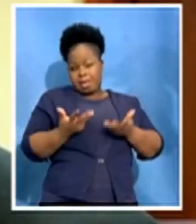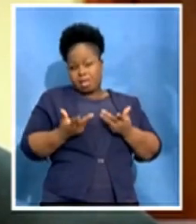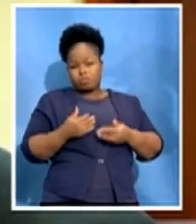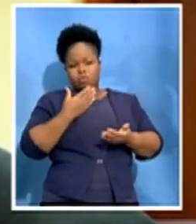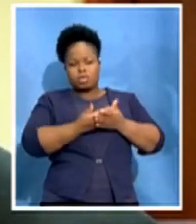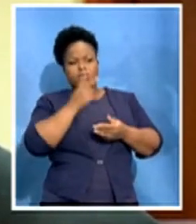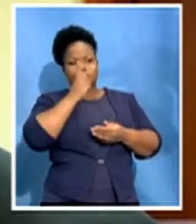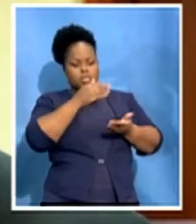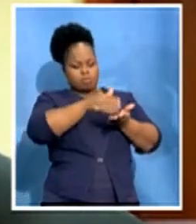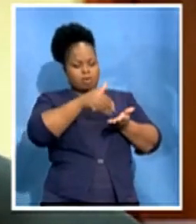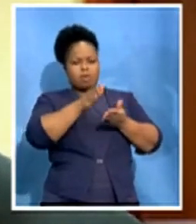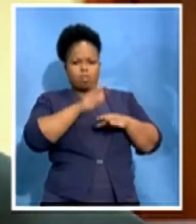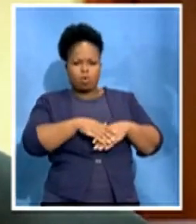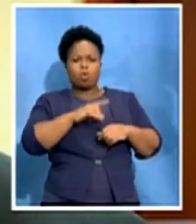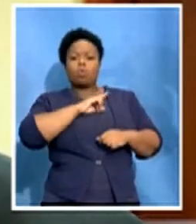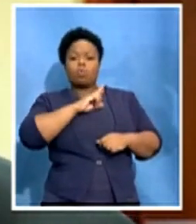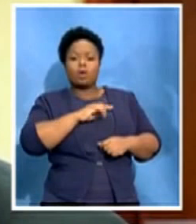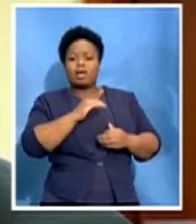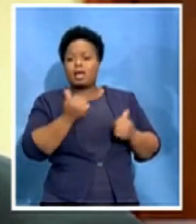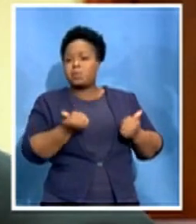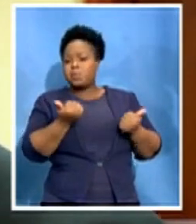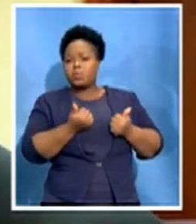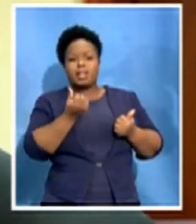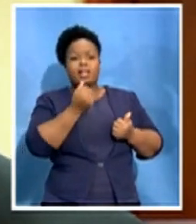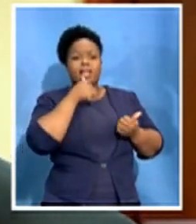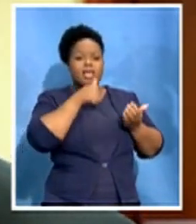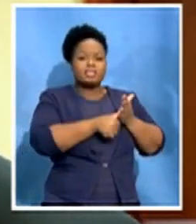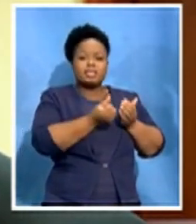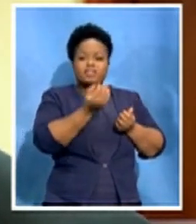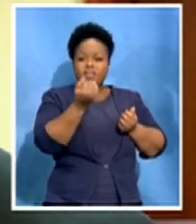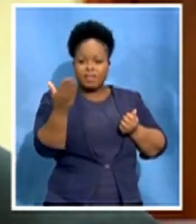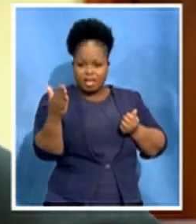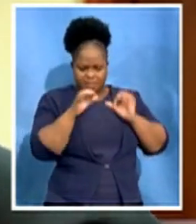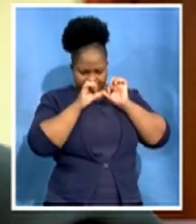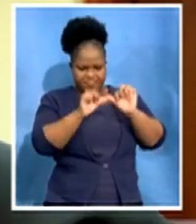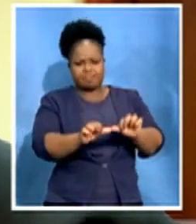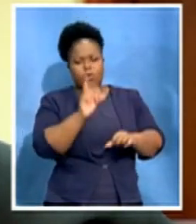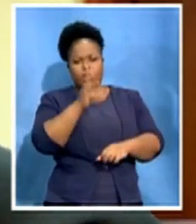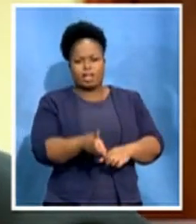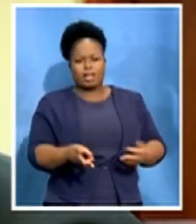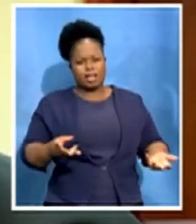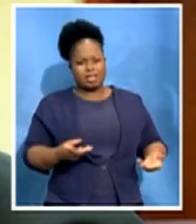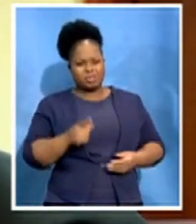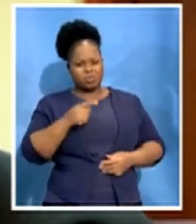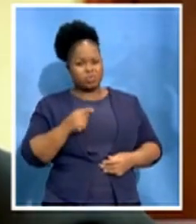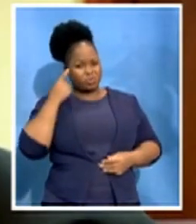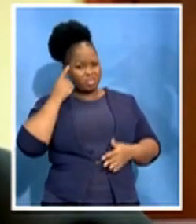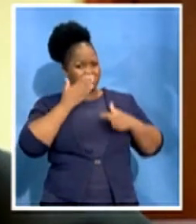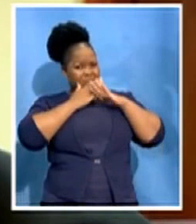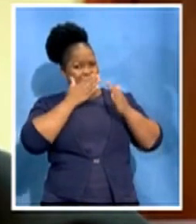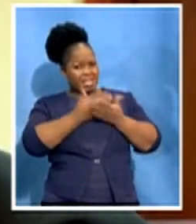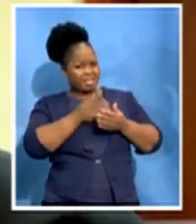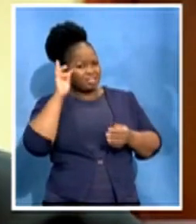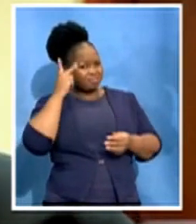still may be issued with letters. So is it avoidable at all? If the